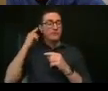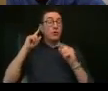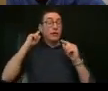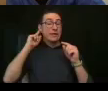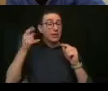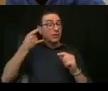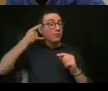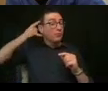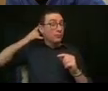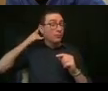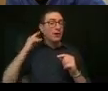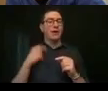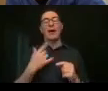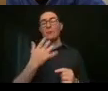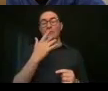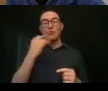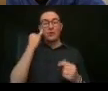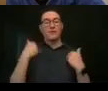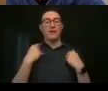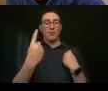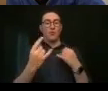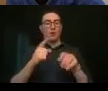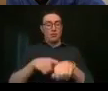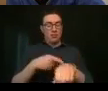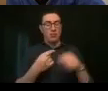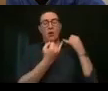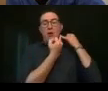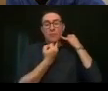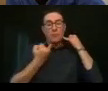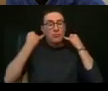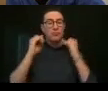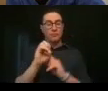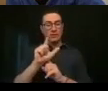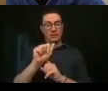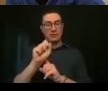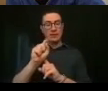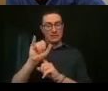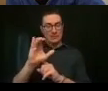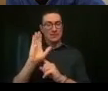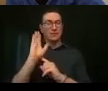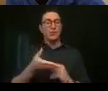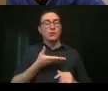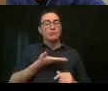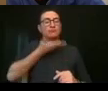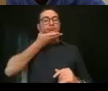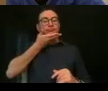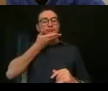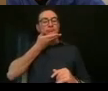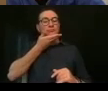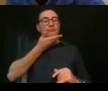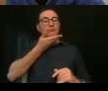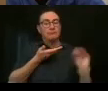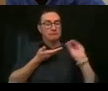that it was like one long elastic seam so that it would seal more completely because I feel like